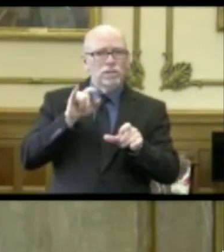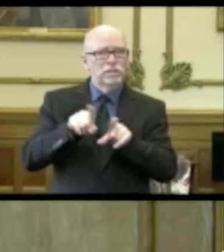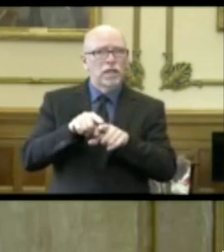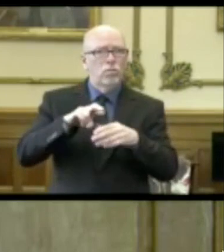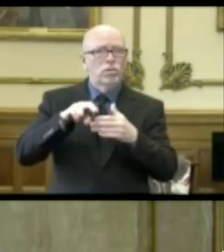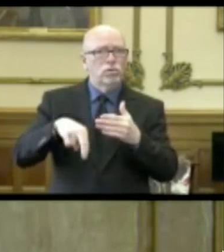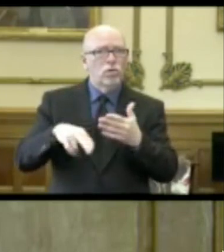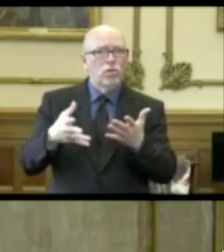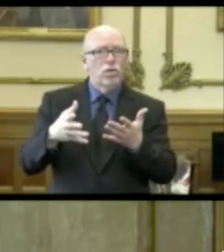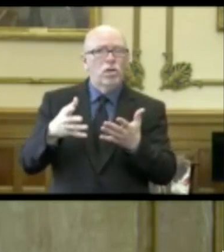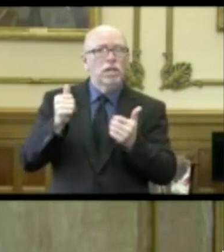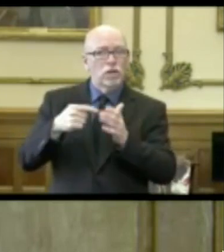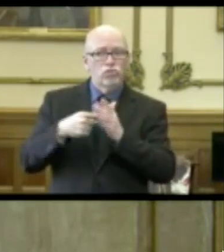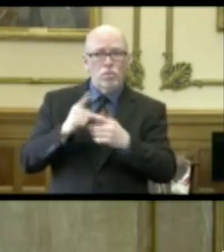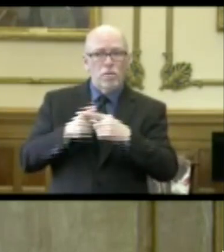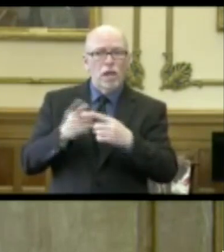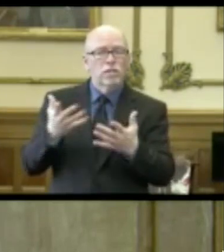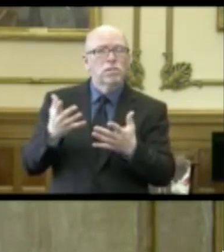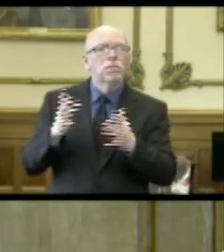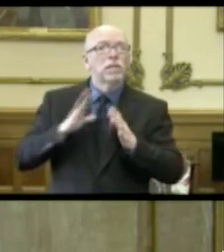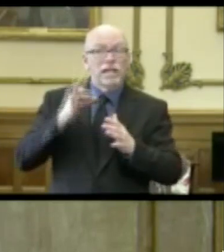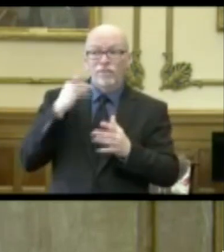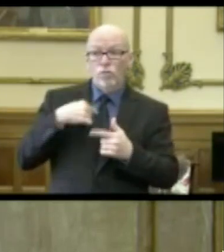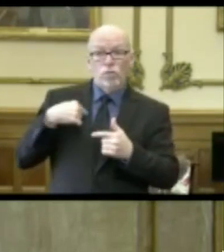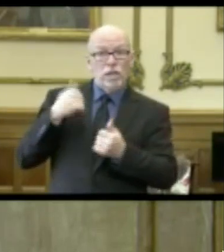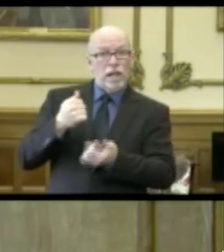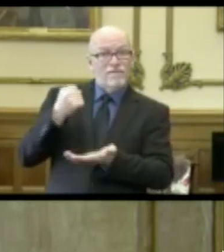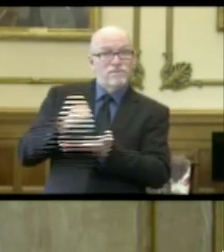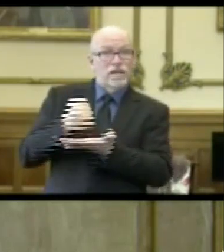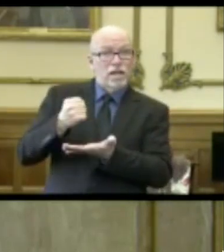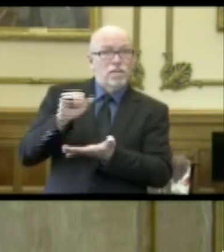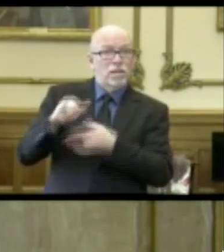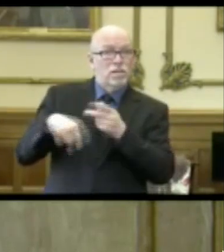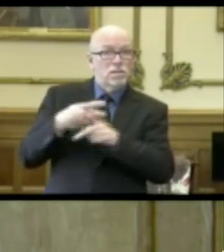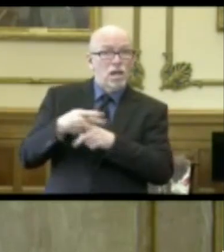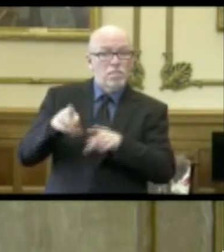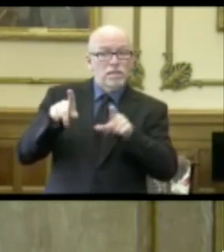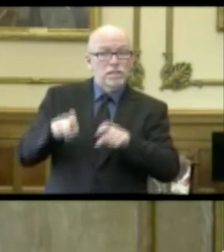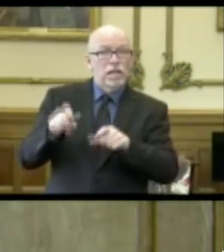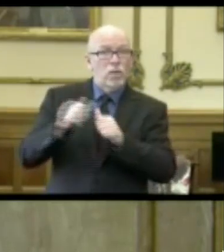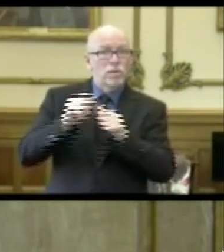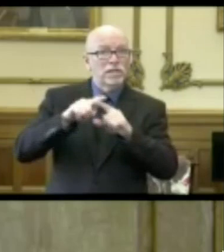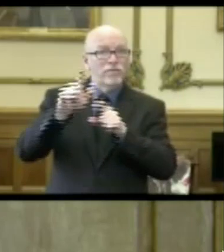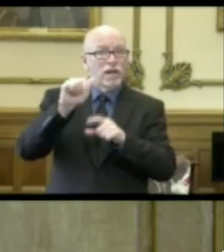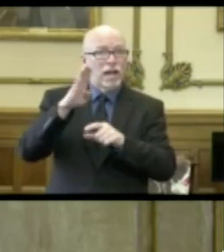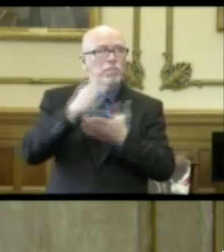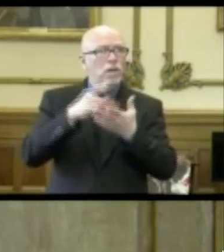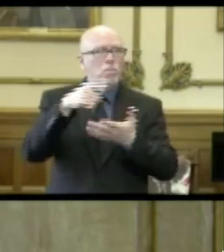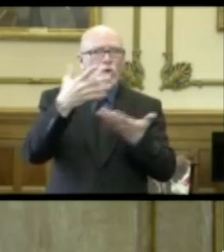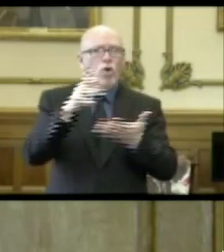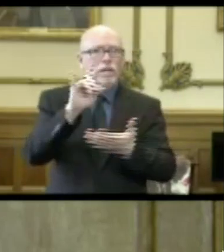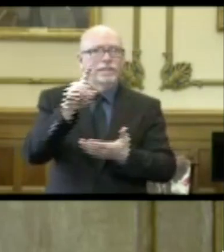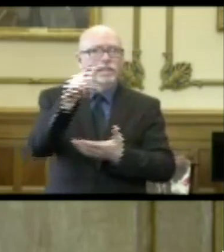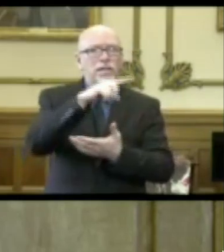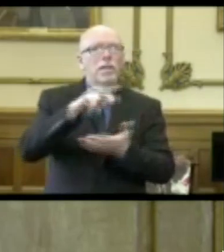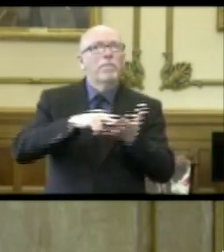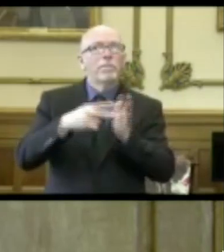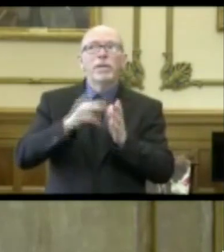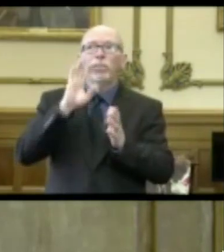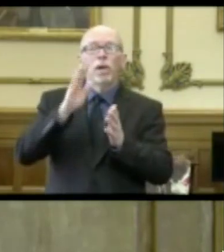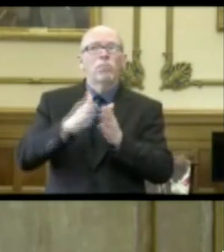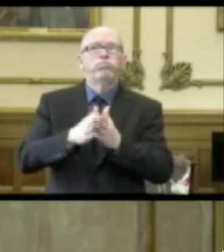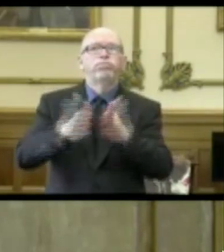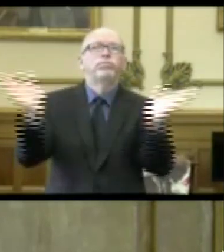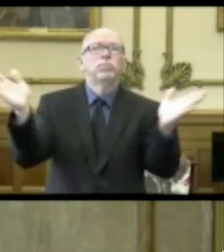we can have that show positive. And if we can validate that with labs across the state, as some have already done, that will open up the